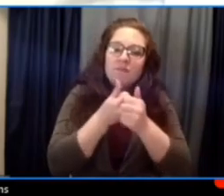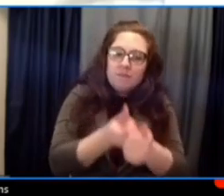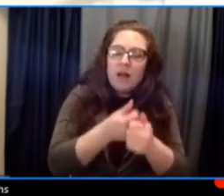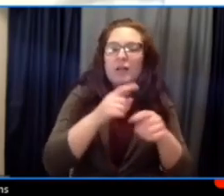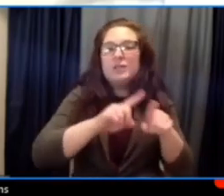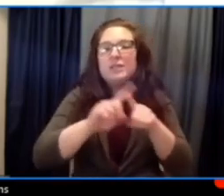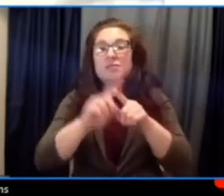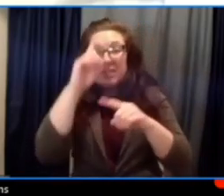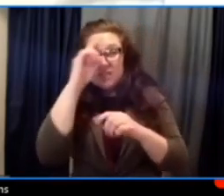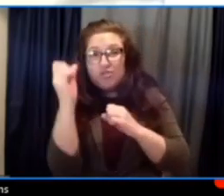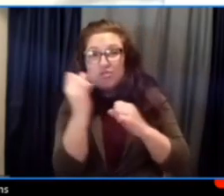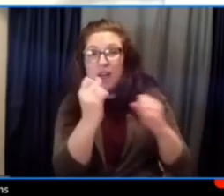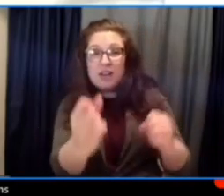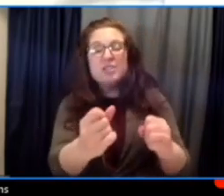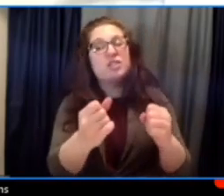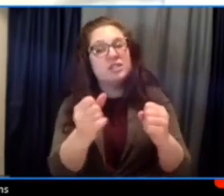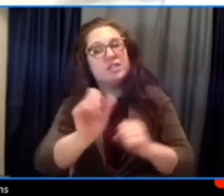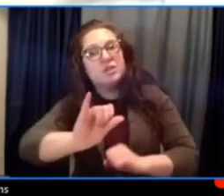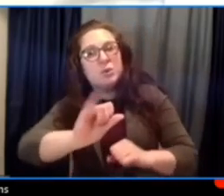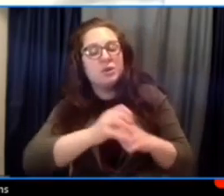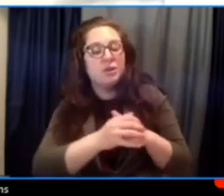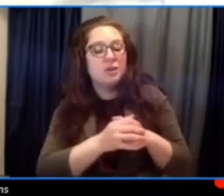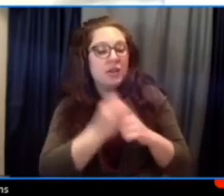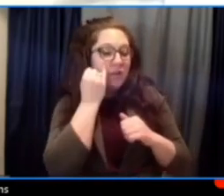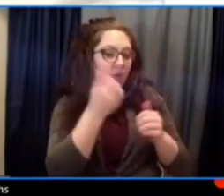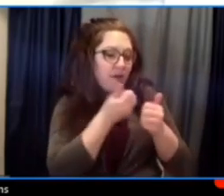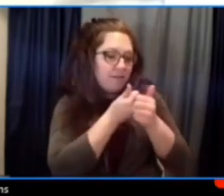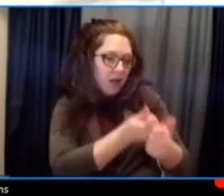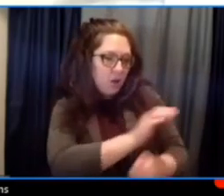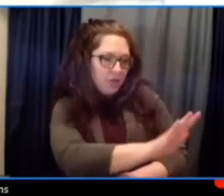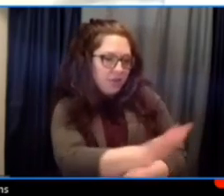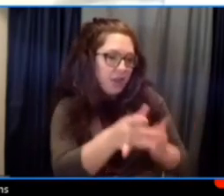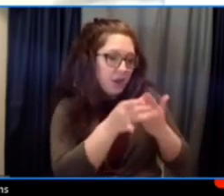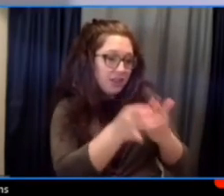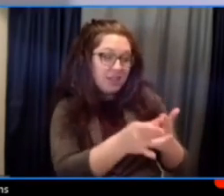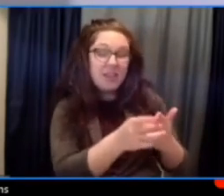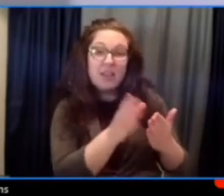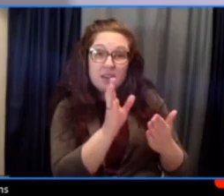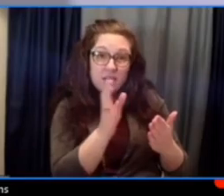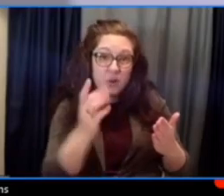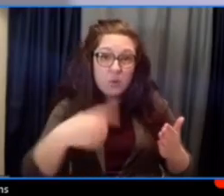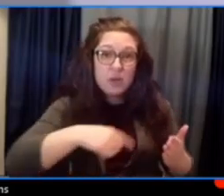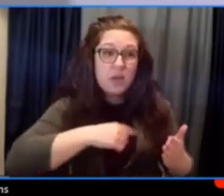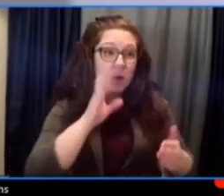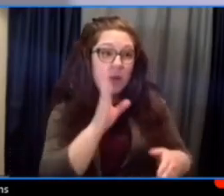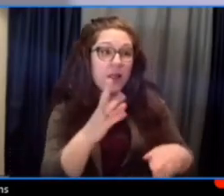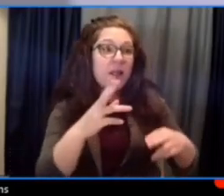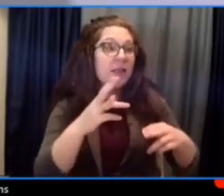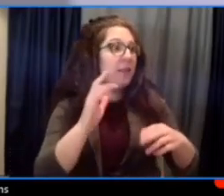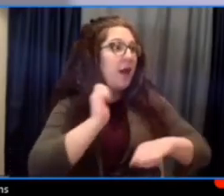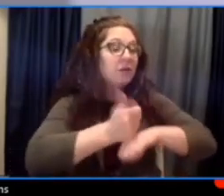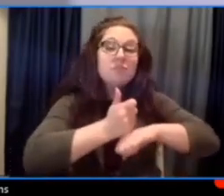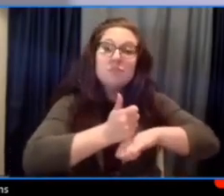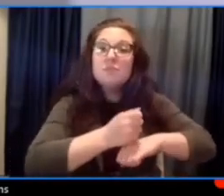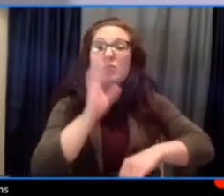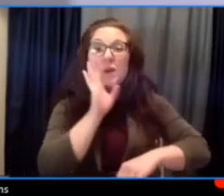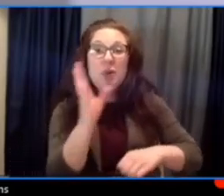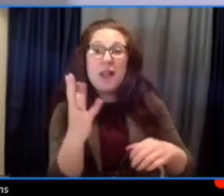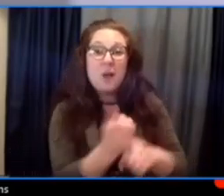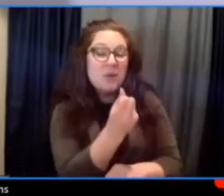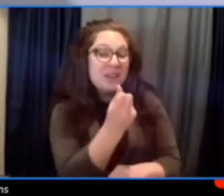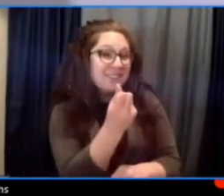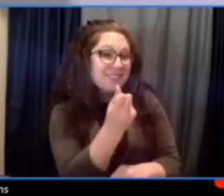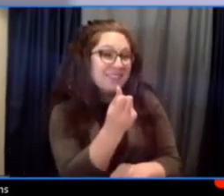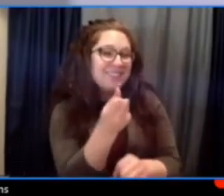laid out by our state leaders, we will build and we will win. Yep. I couldn't have said it better myself. So